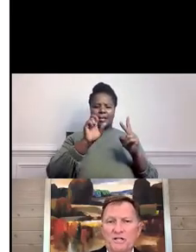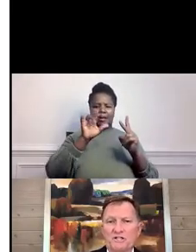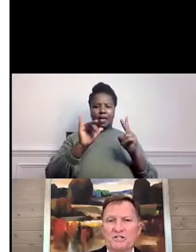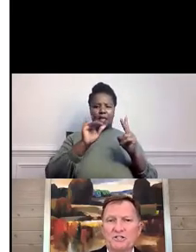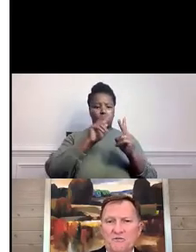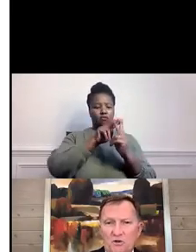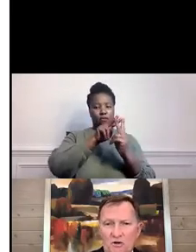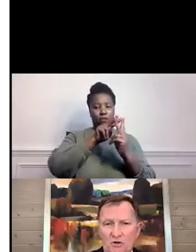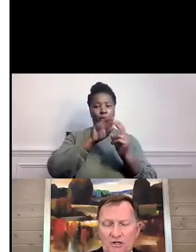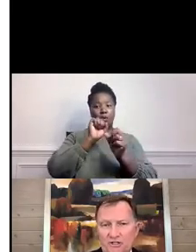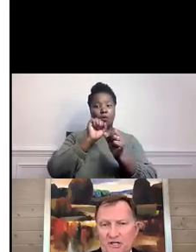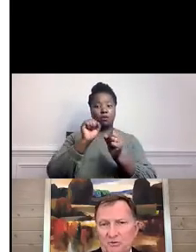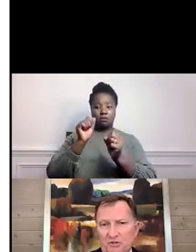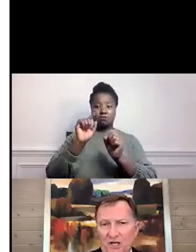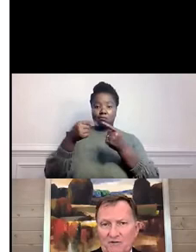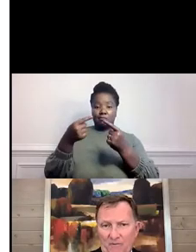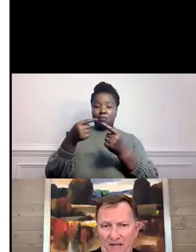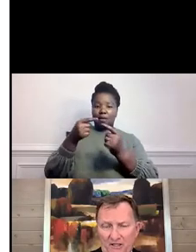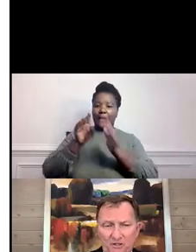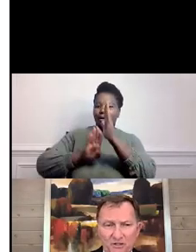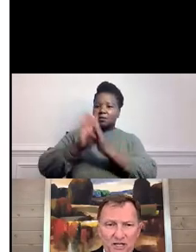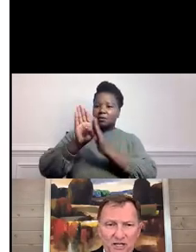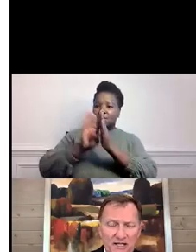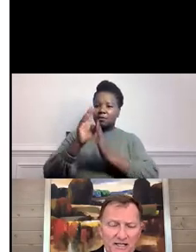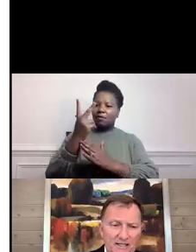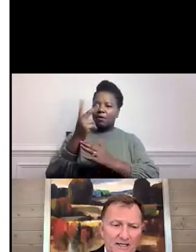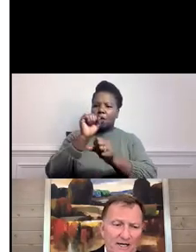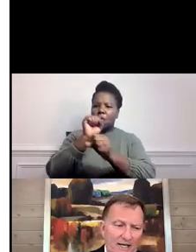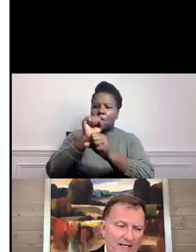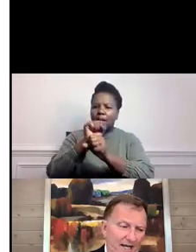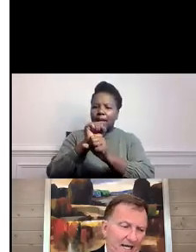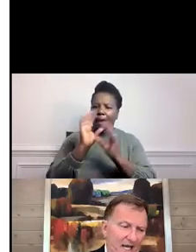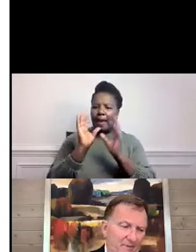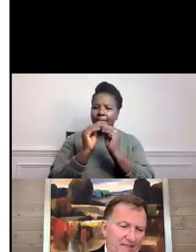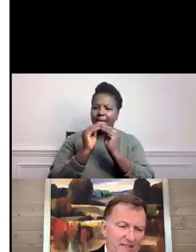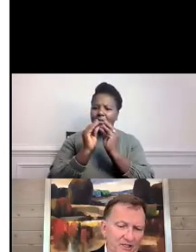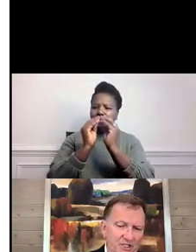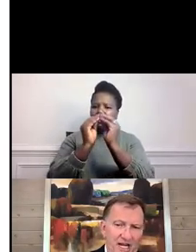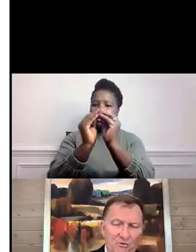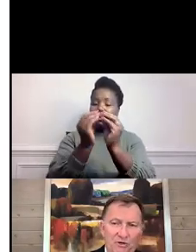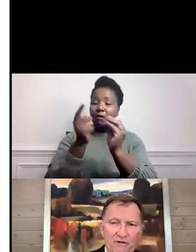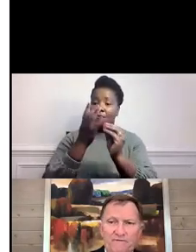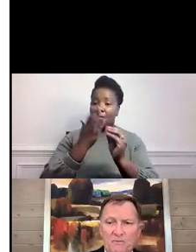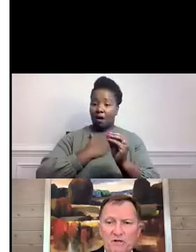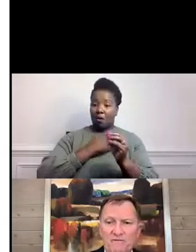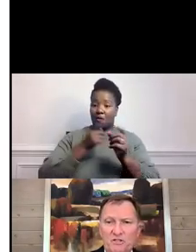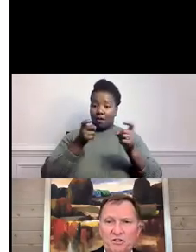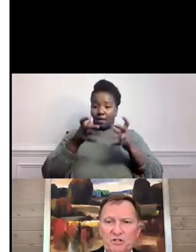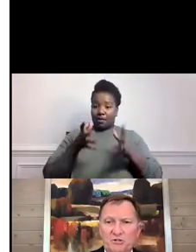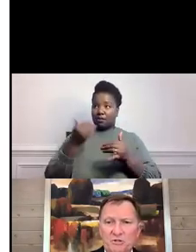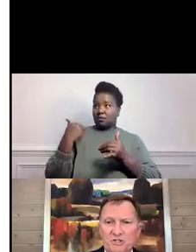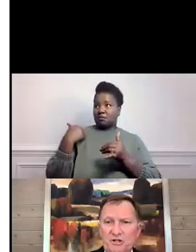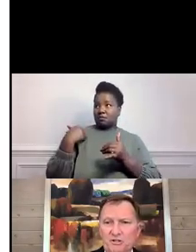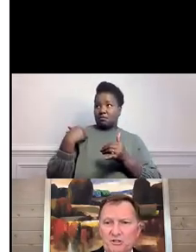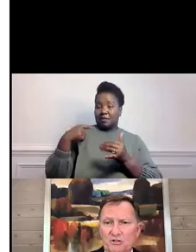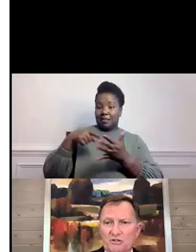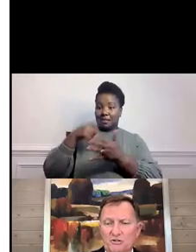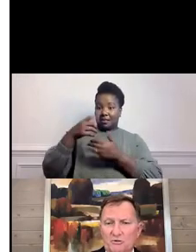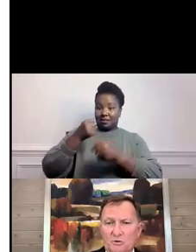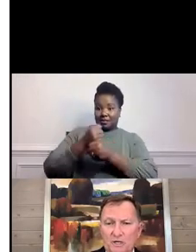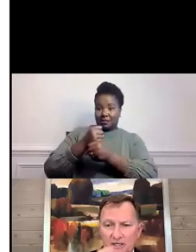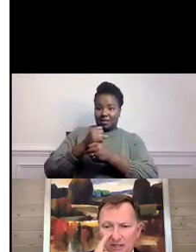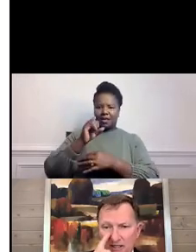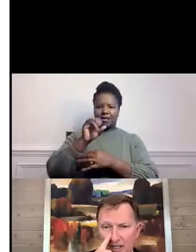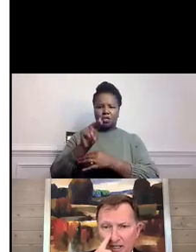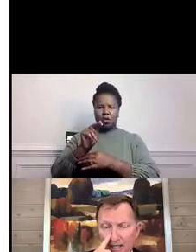working sessions for our organization with all of our managers. And that happened in January and February of this year as we started to look